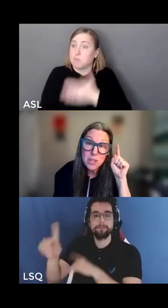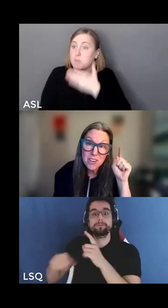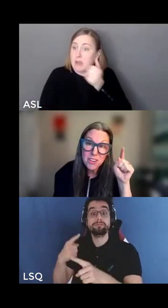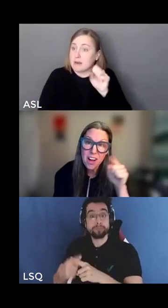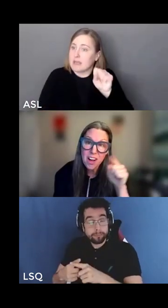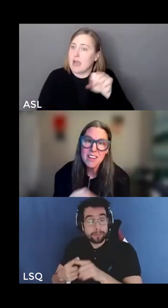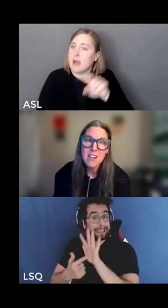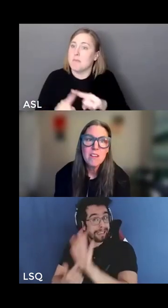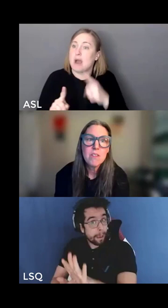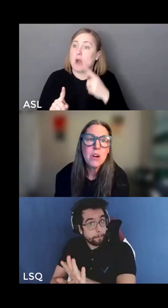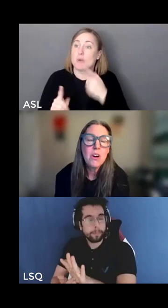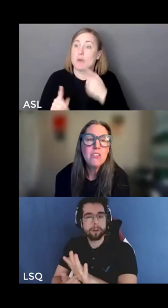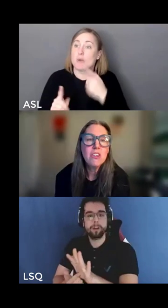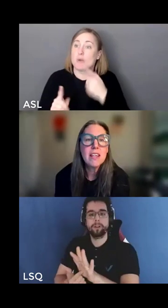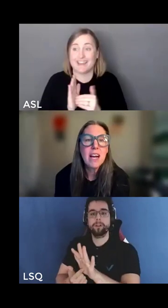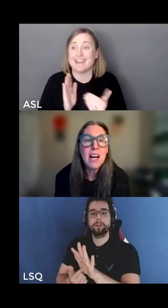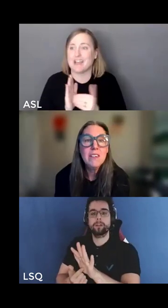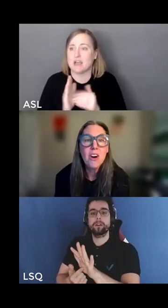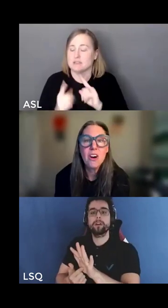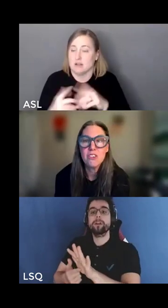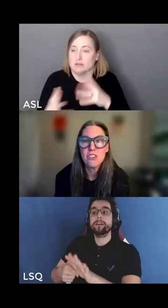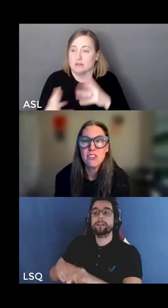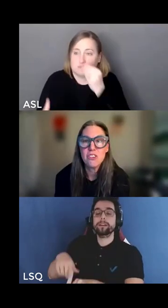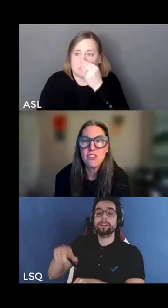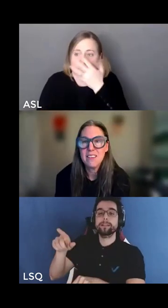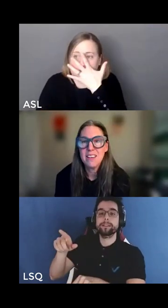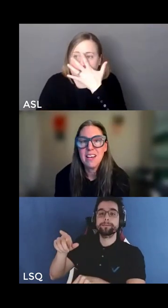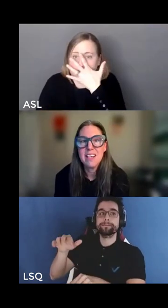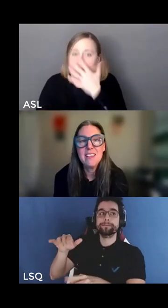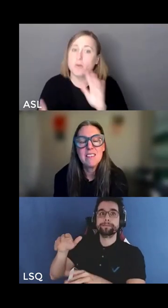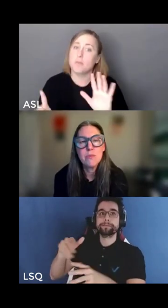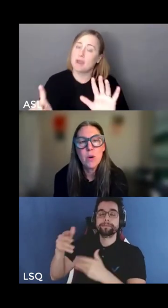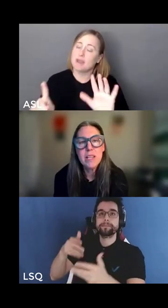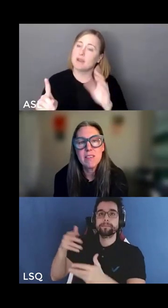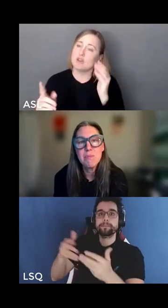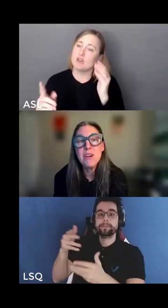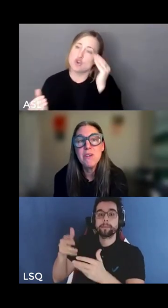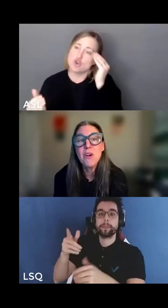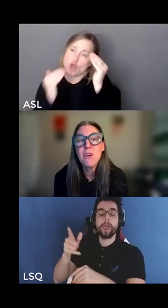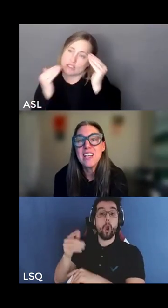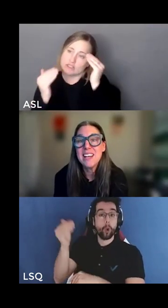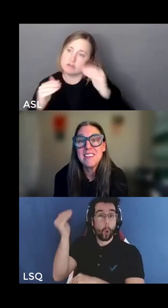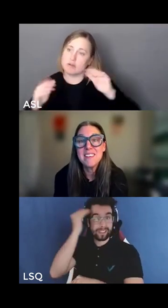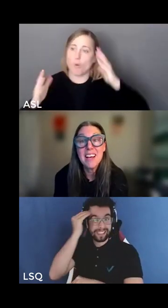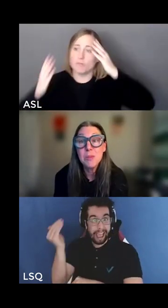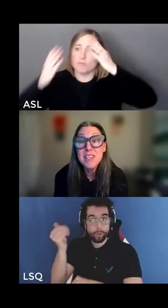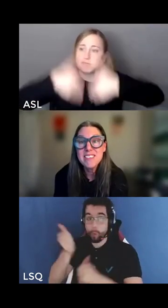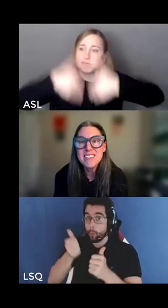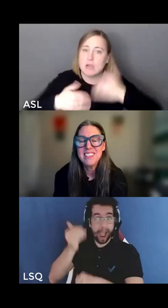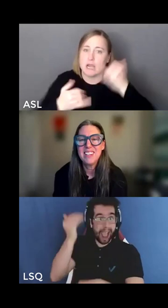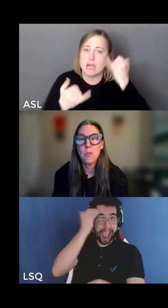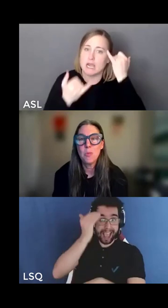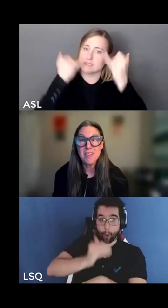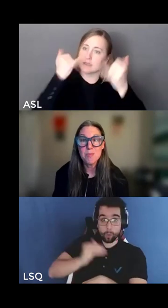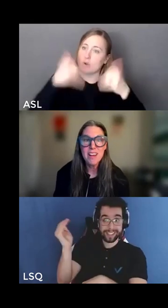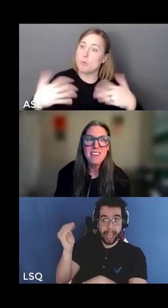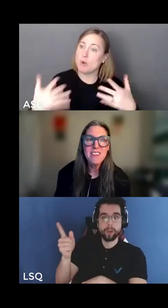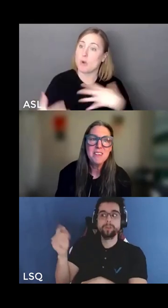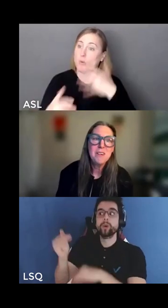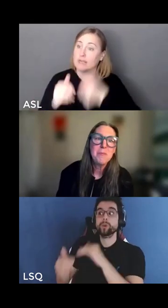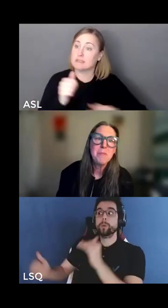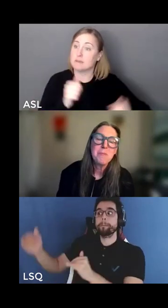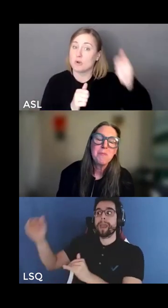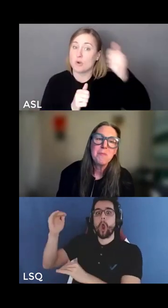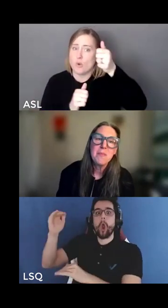this until we are not so conscious and unconscious ideas of white superiority and entitlement are widespread